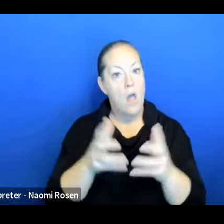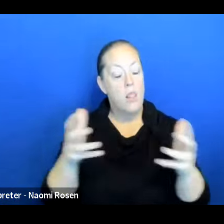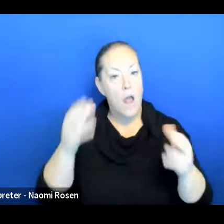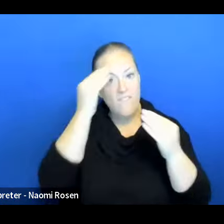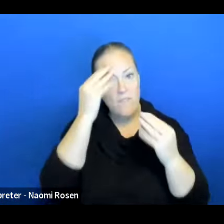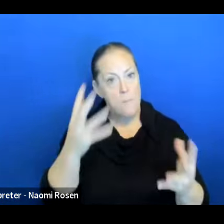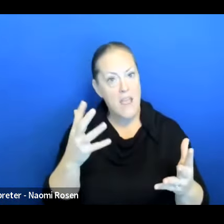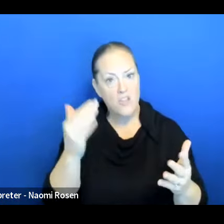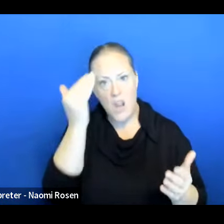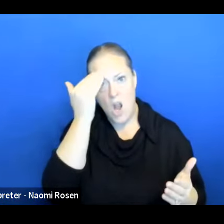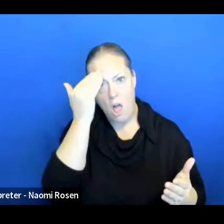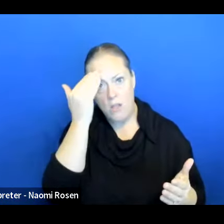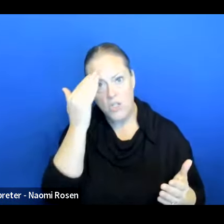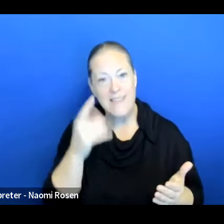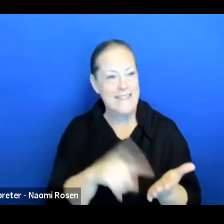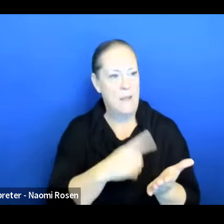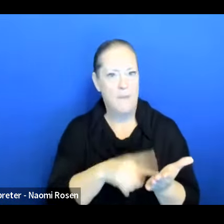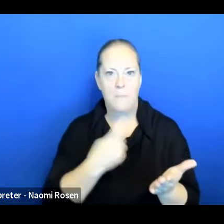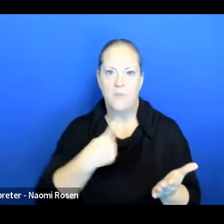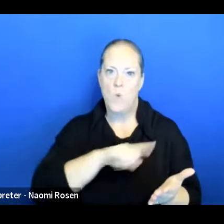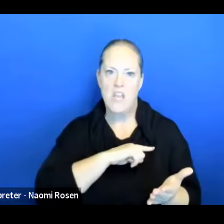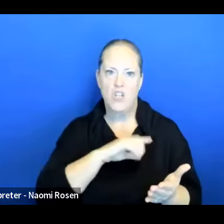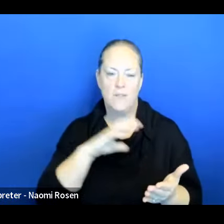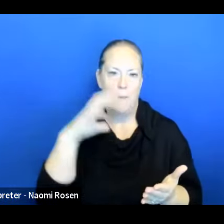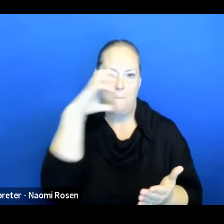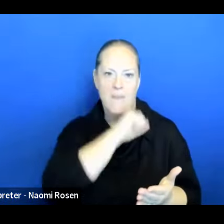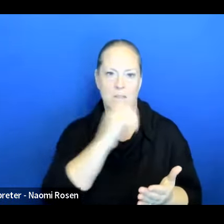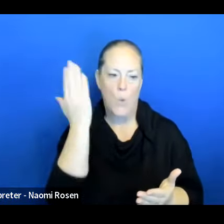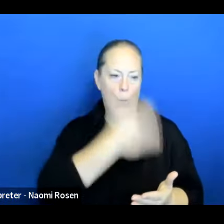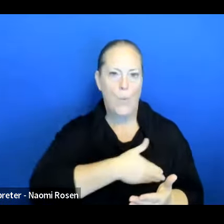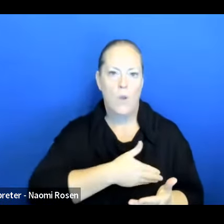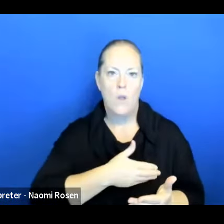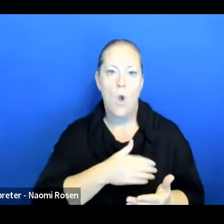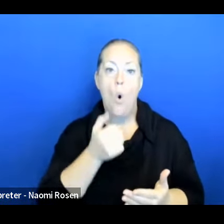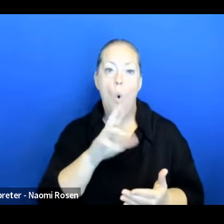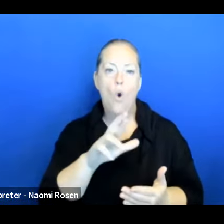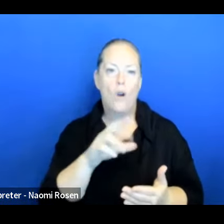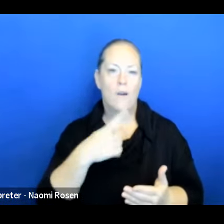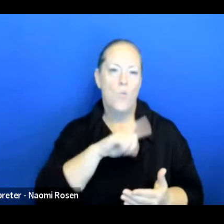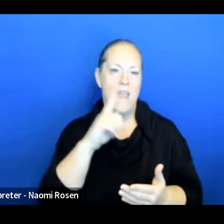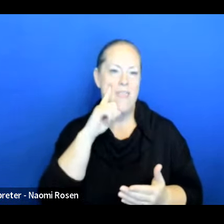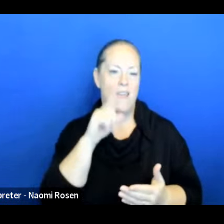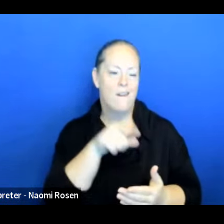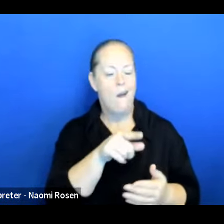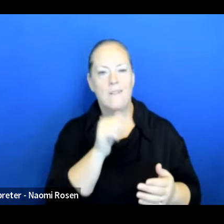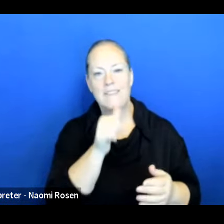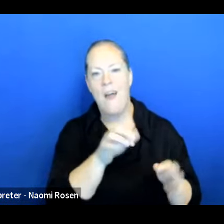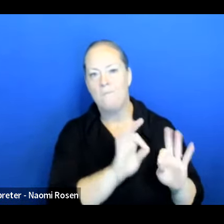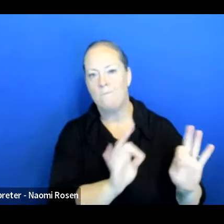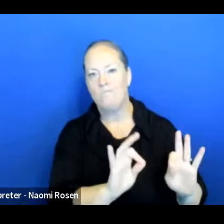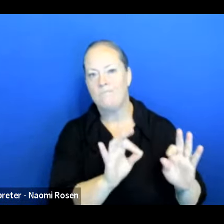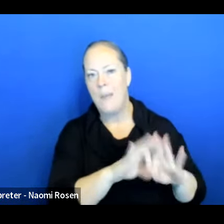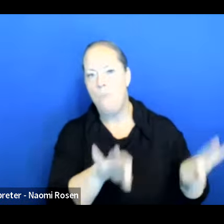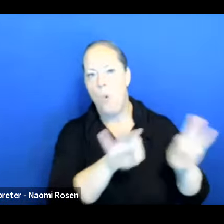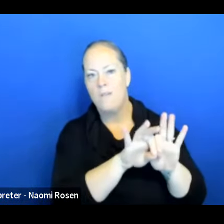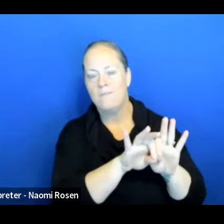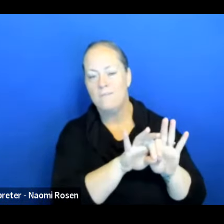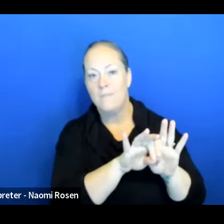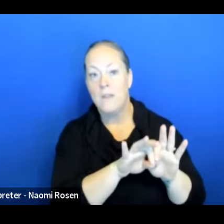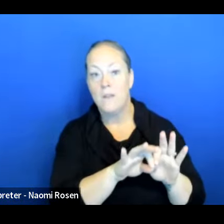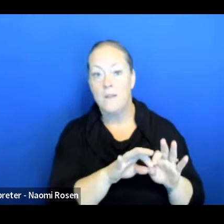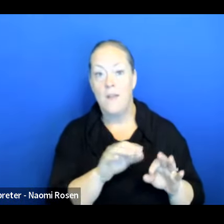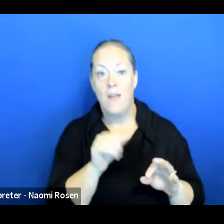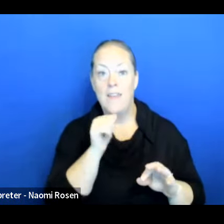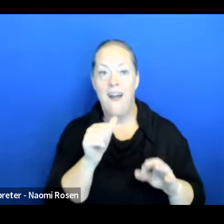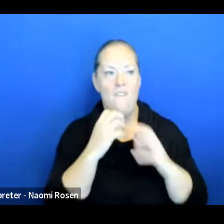knowledge that even we sometimes overlook or don't place enough value on. So for us, the value may be in